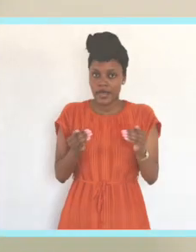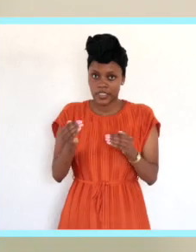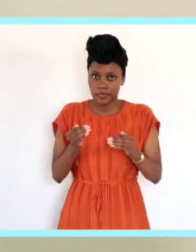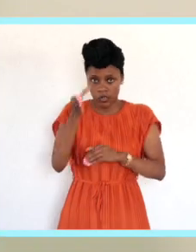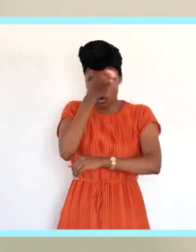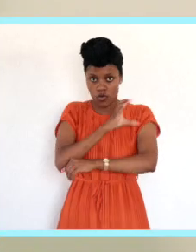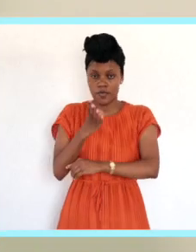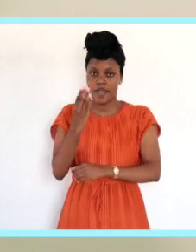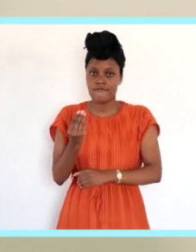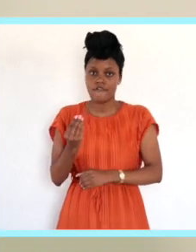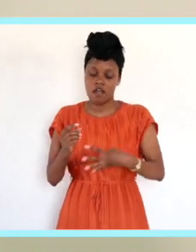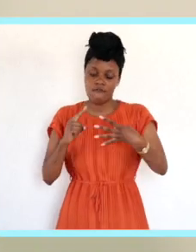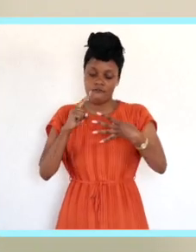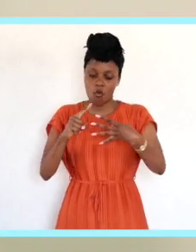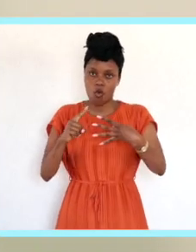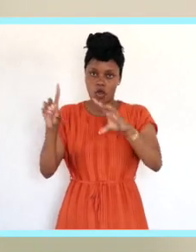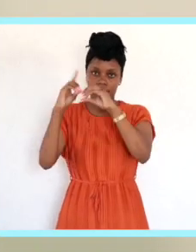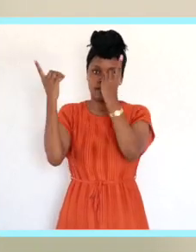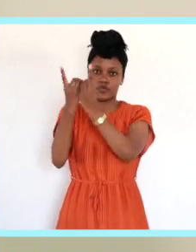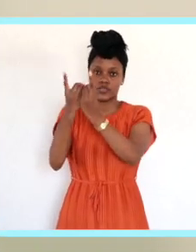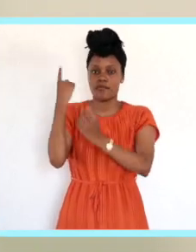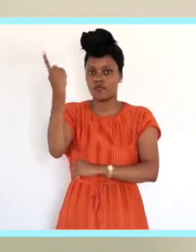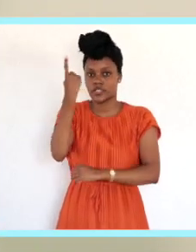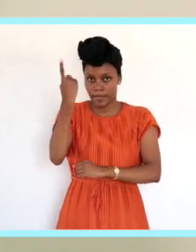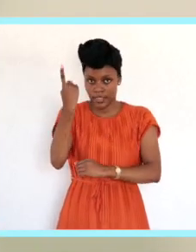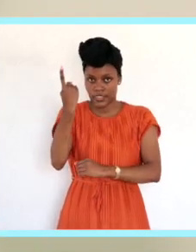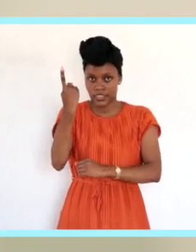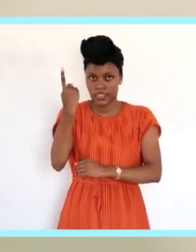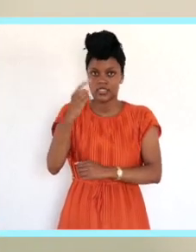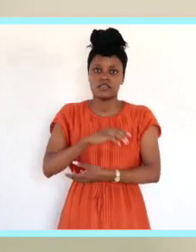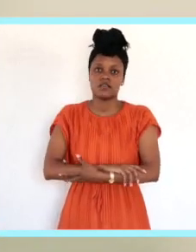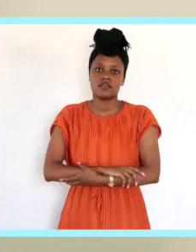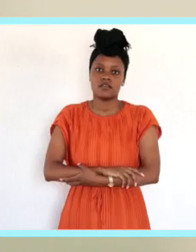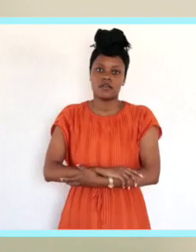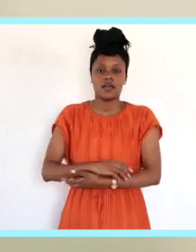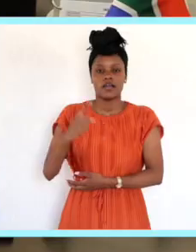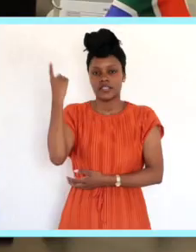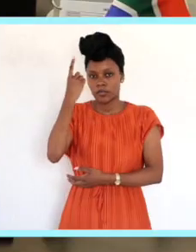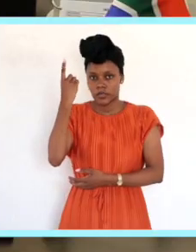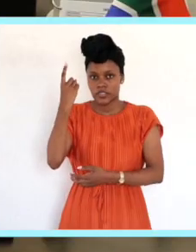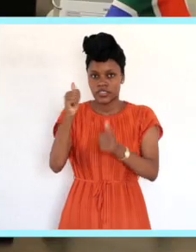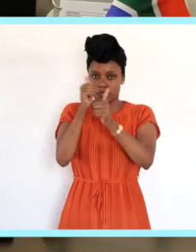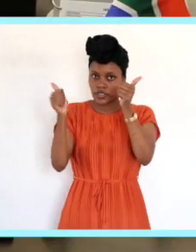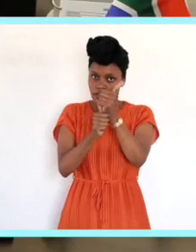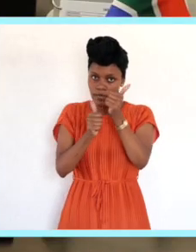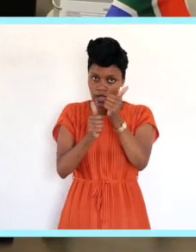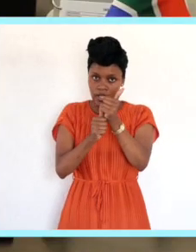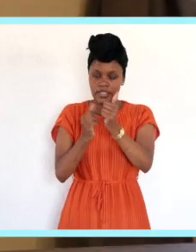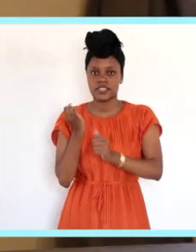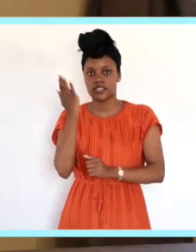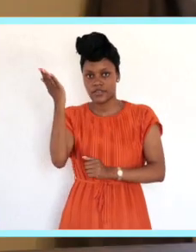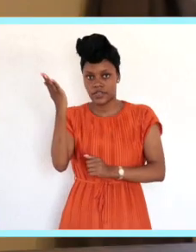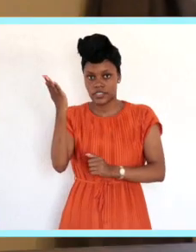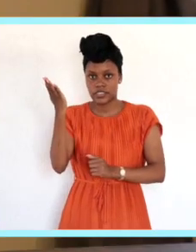The management of the college consists of four deputy principals which are deputy principal academic, deputy principal corporate